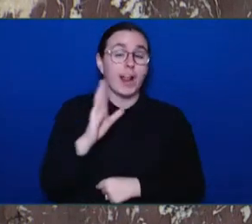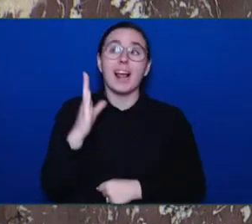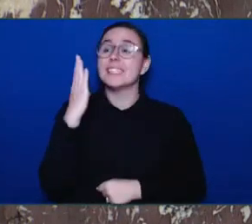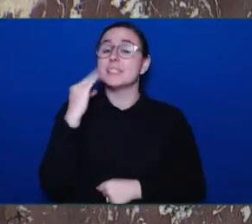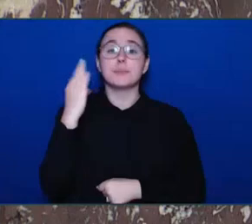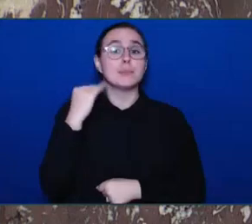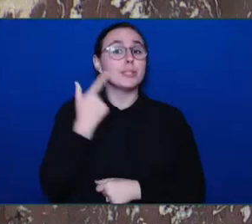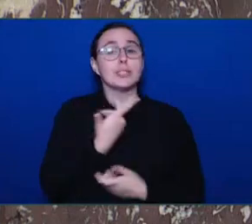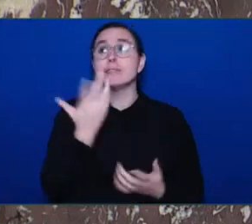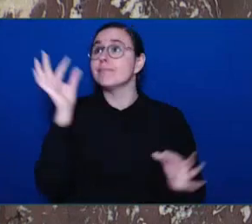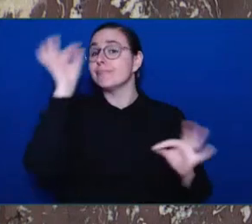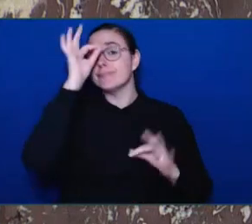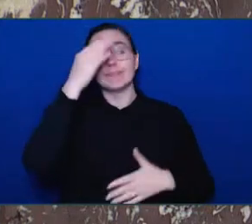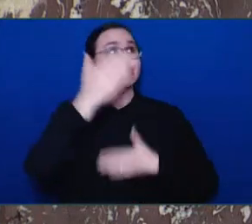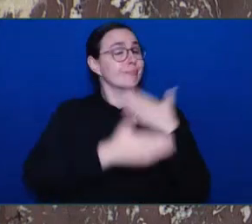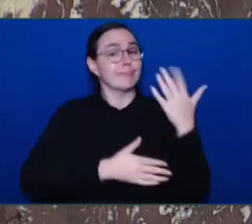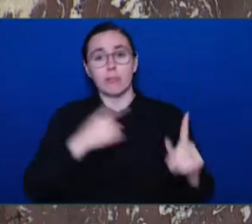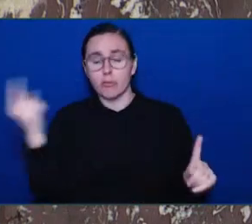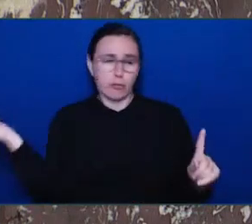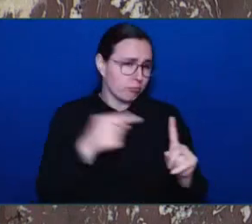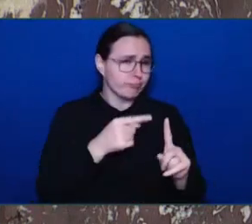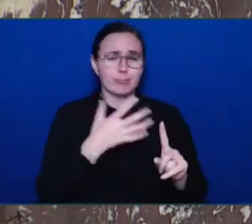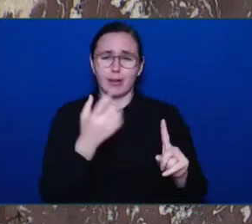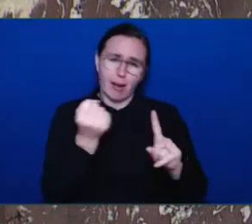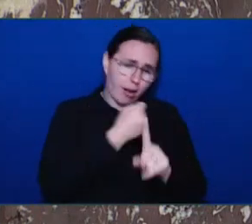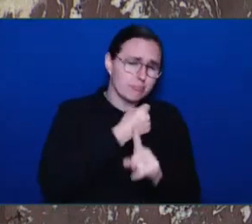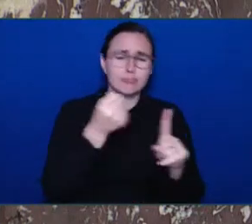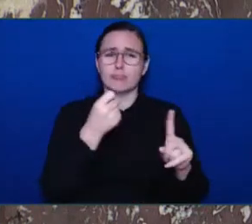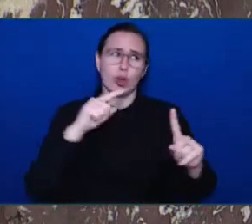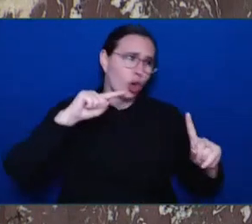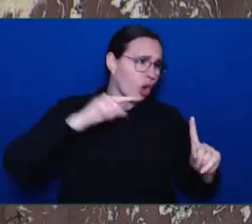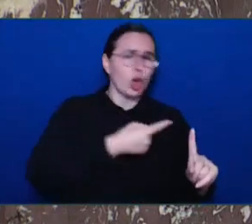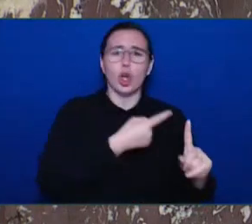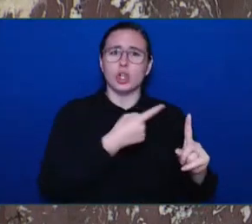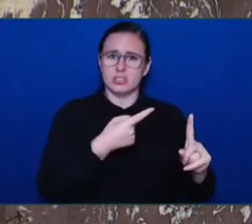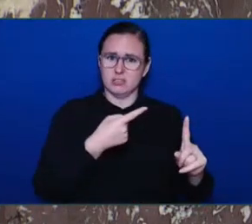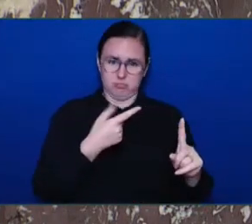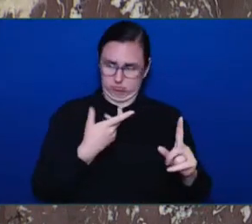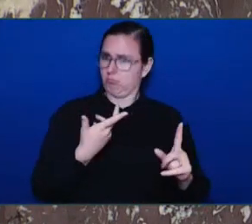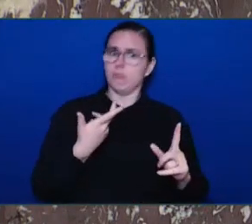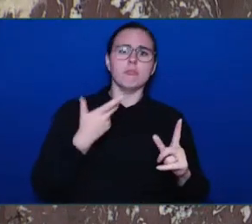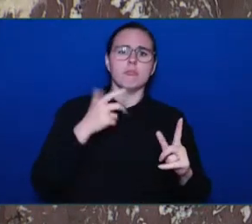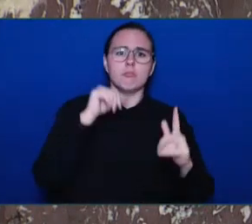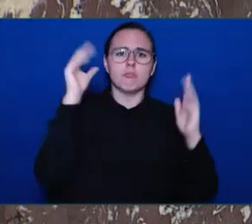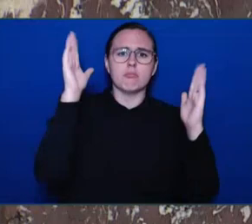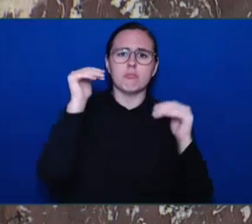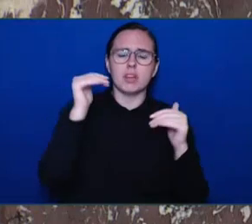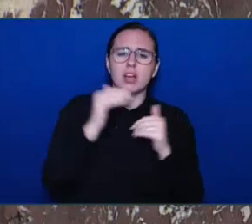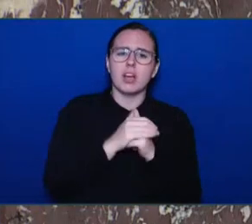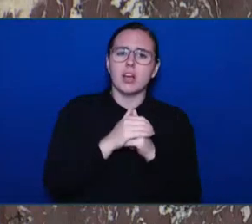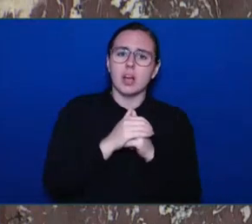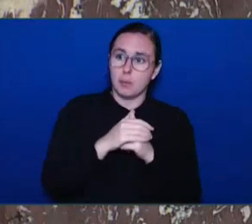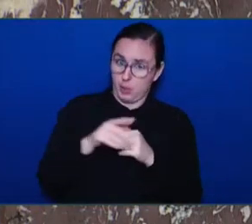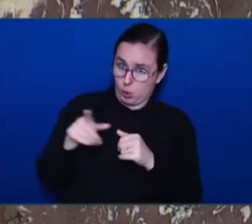that in every case involving a prolific offender committing a violent crime death out on bail that they're going to seek detention.